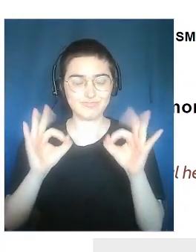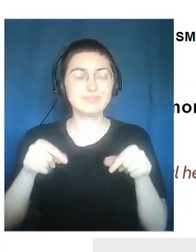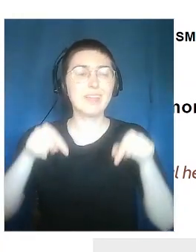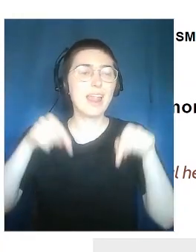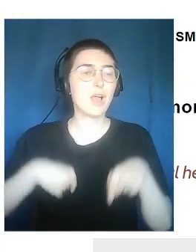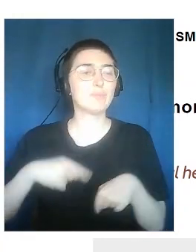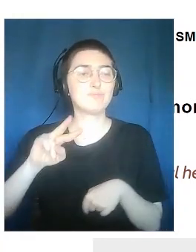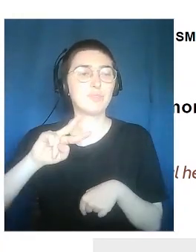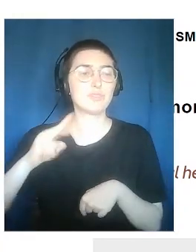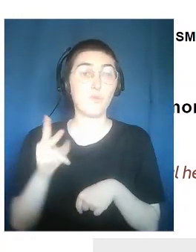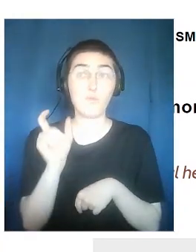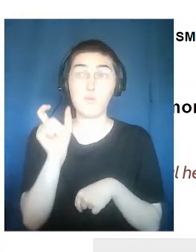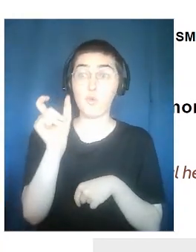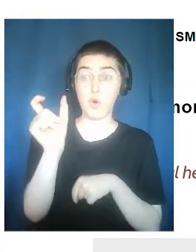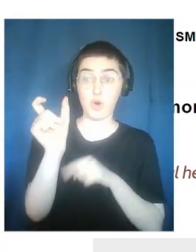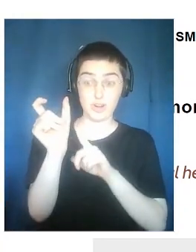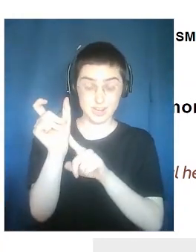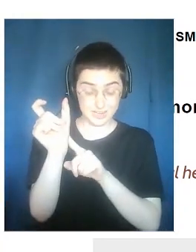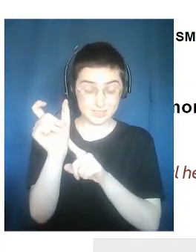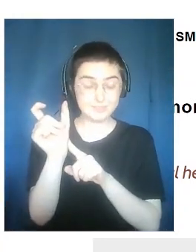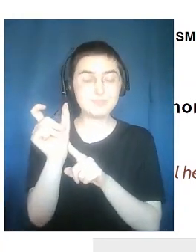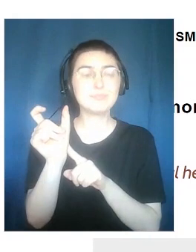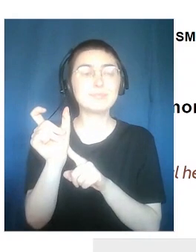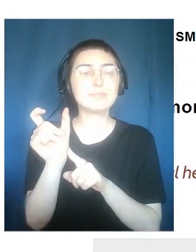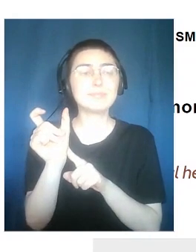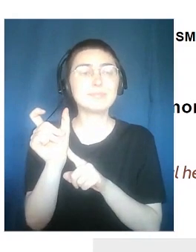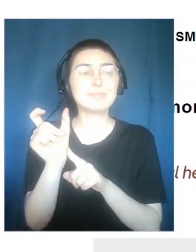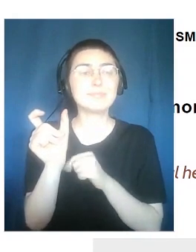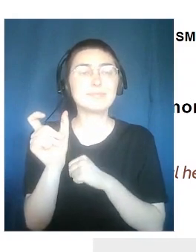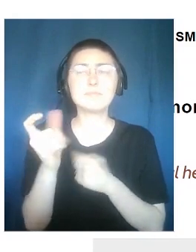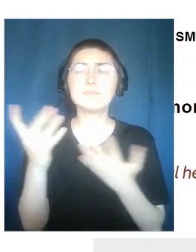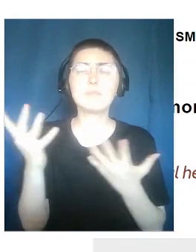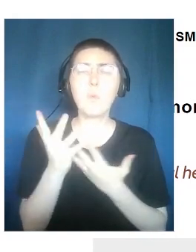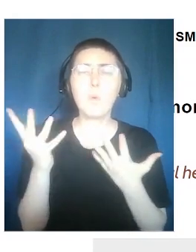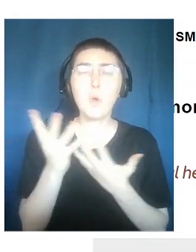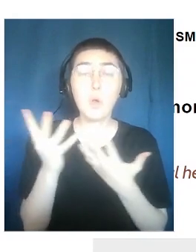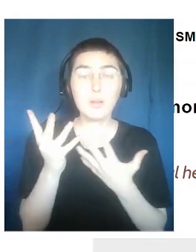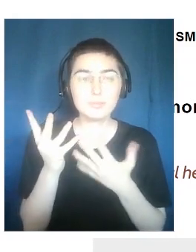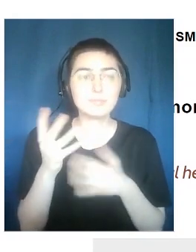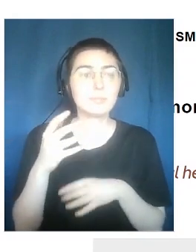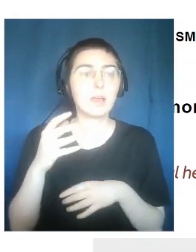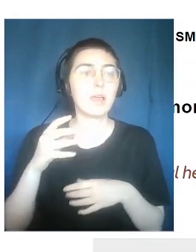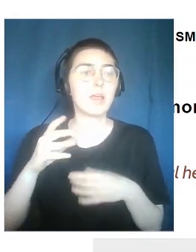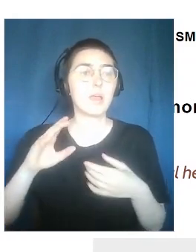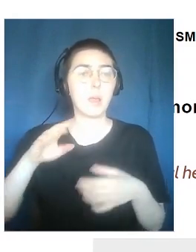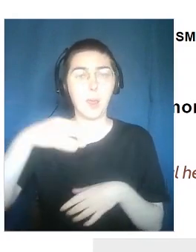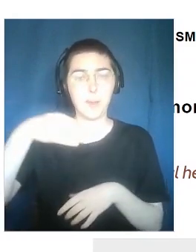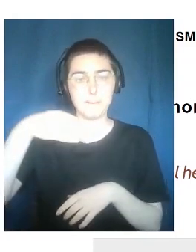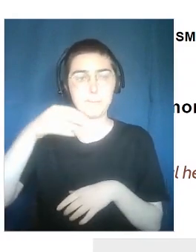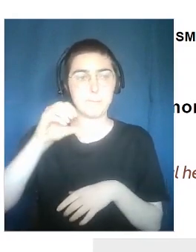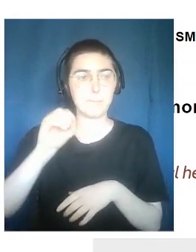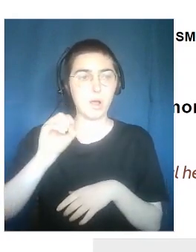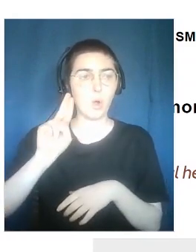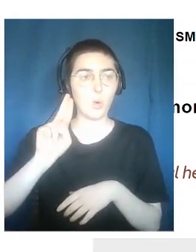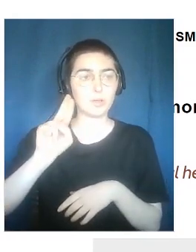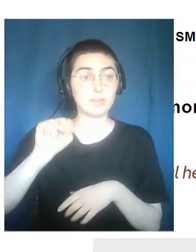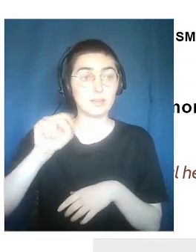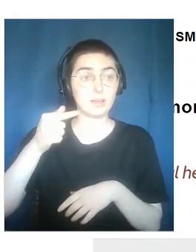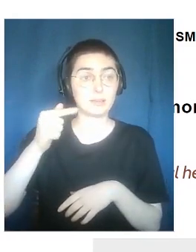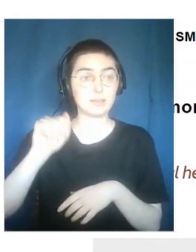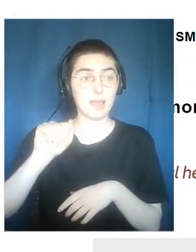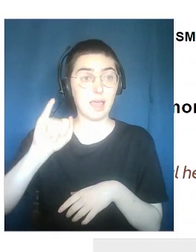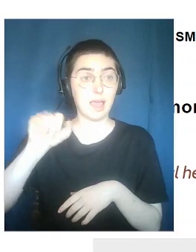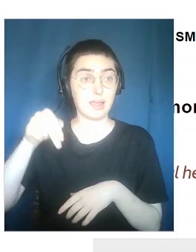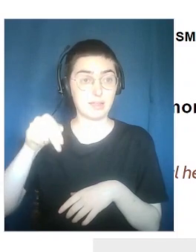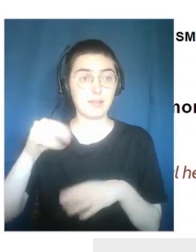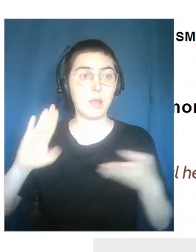Now a second word. The second word is mountain. The second